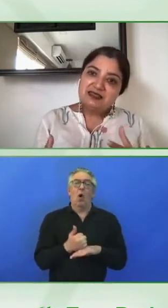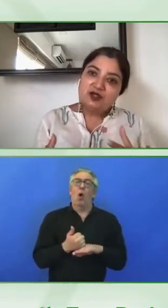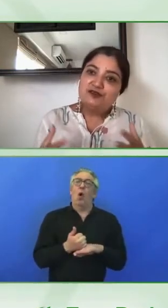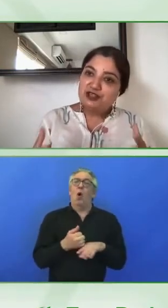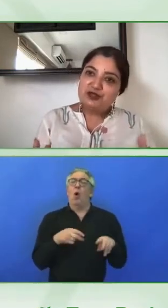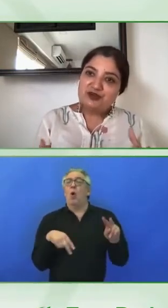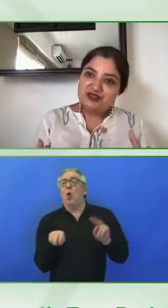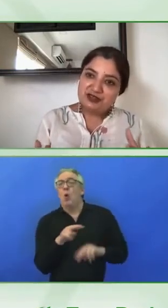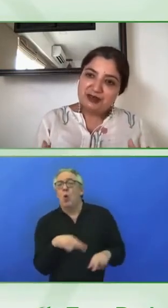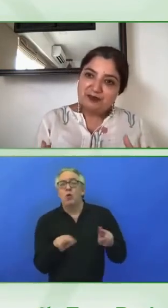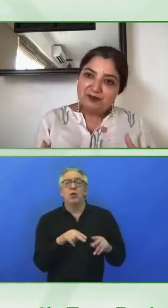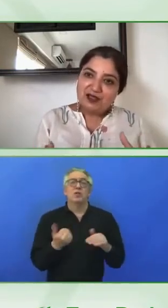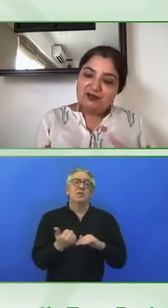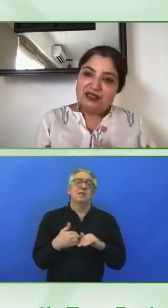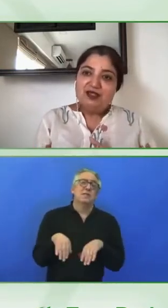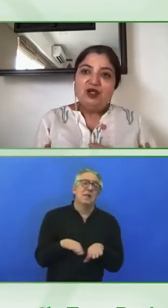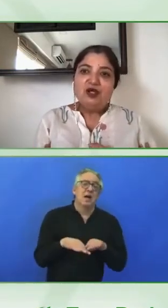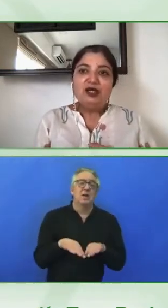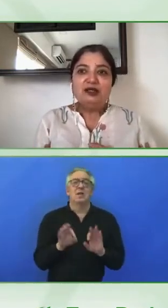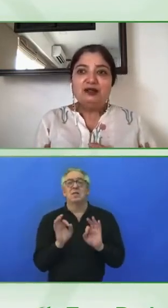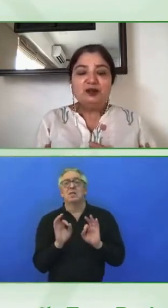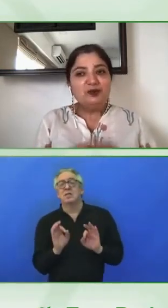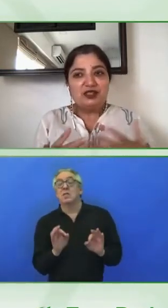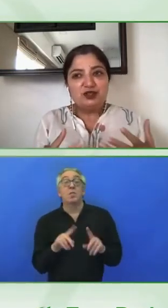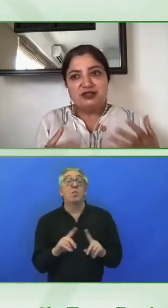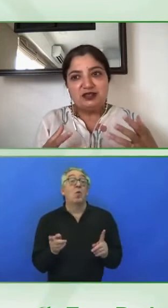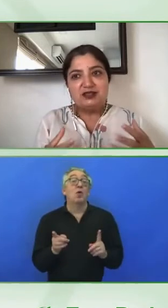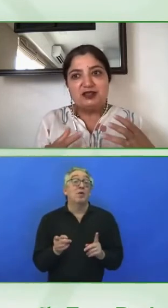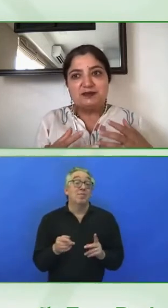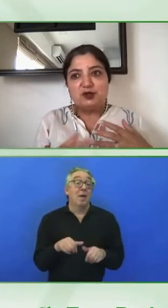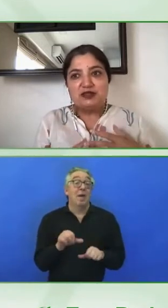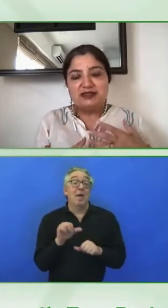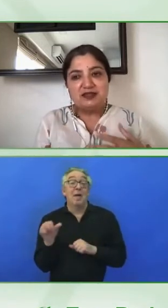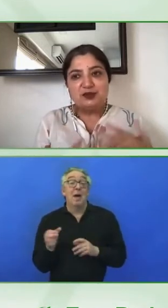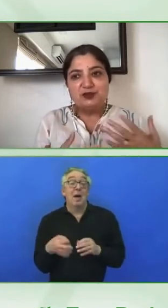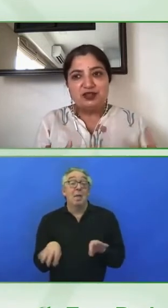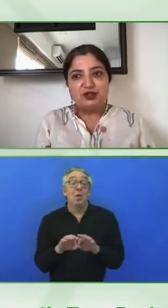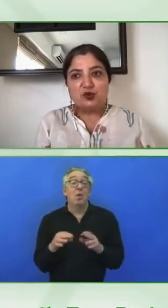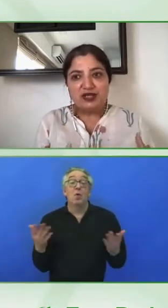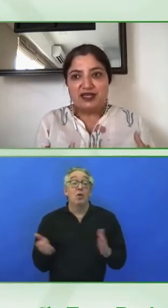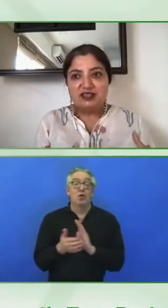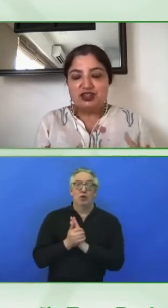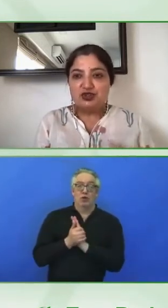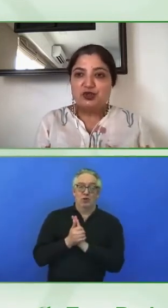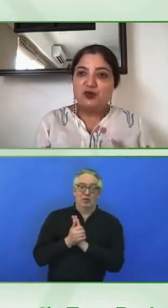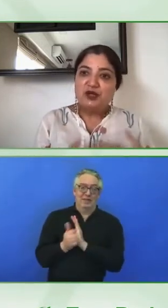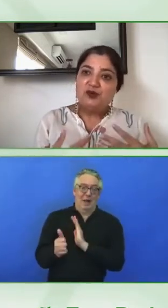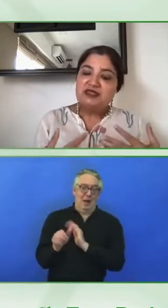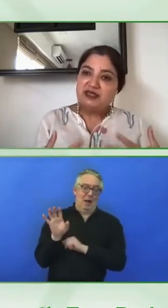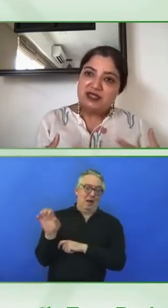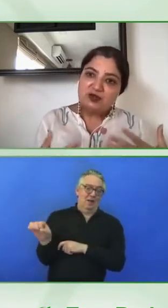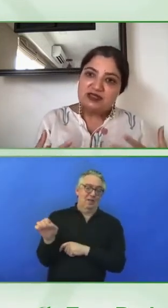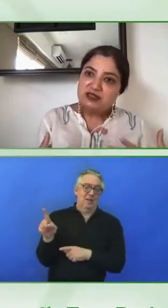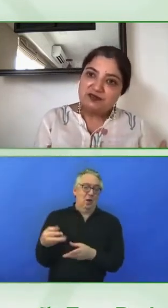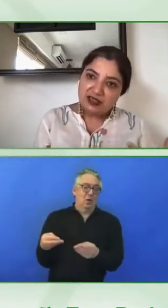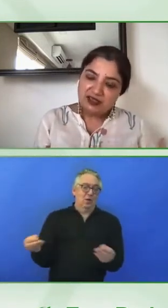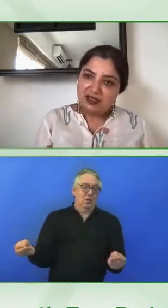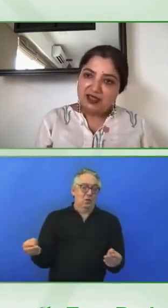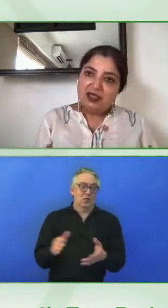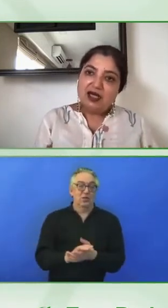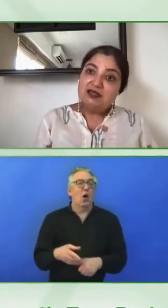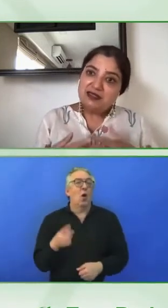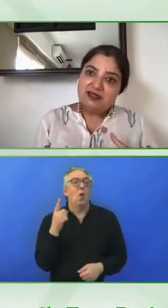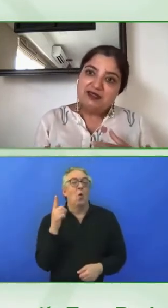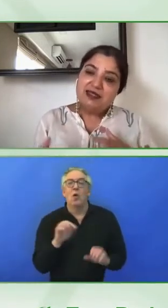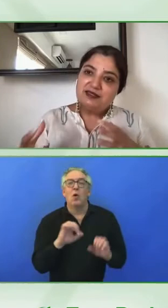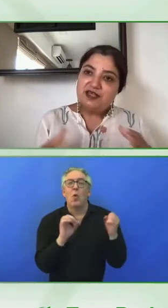skills of resources, right? We actually did a small study within an organization where we sent out a survey